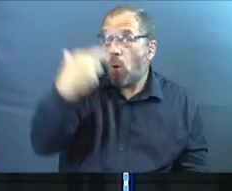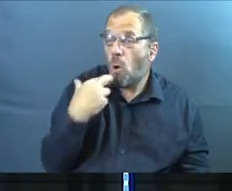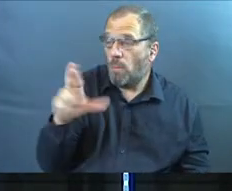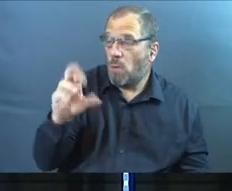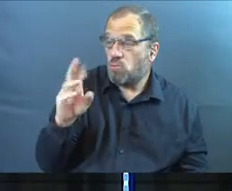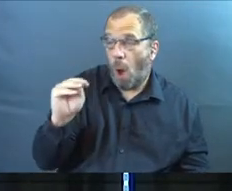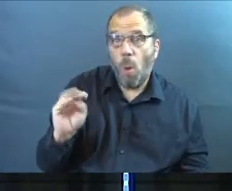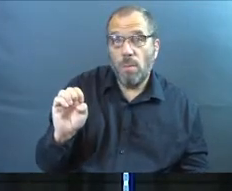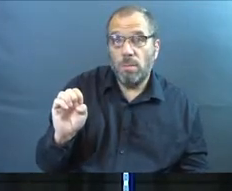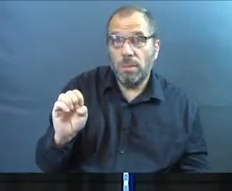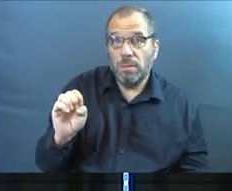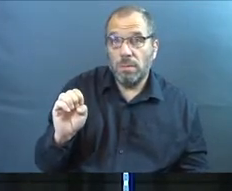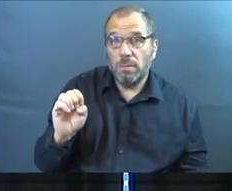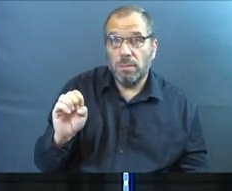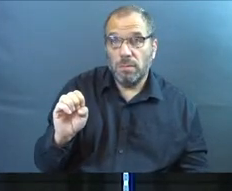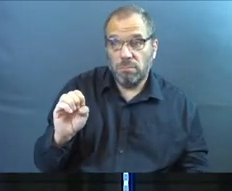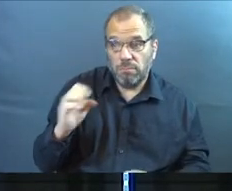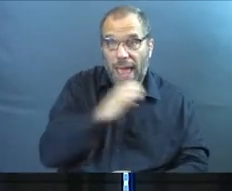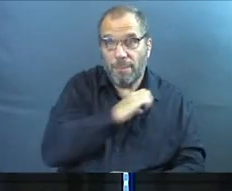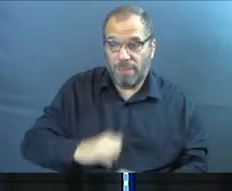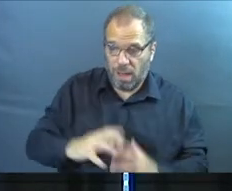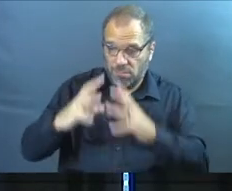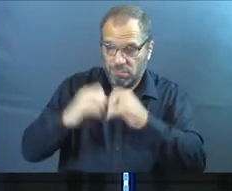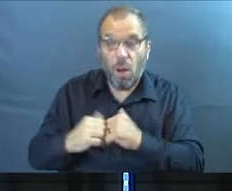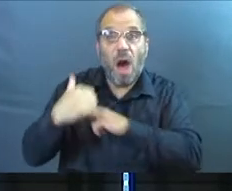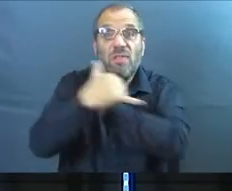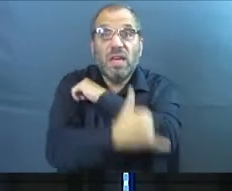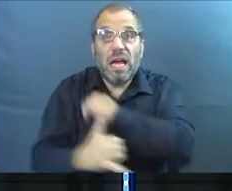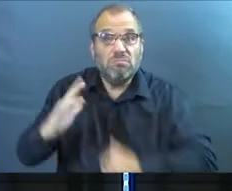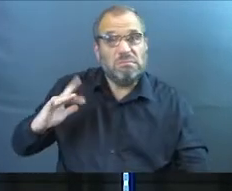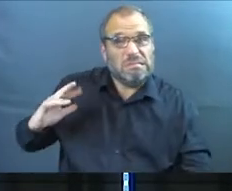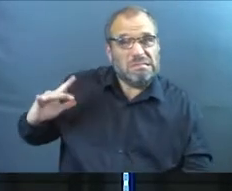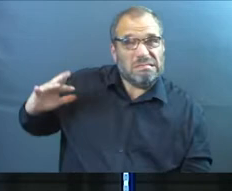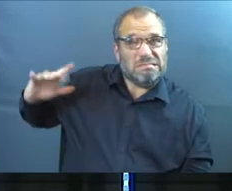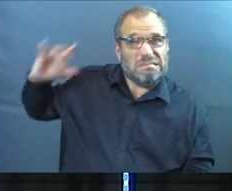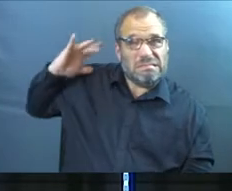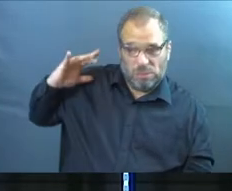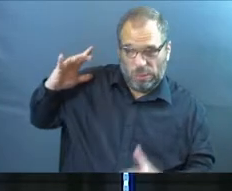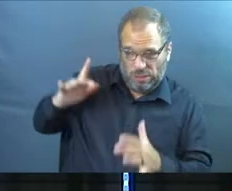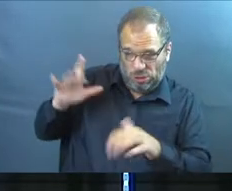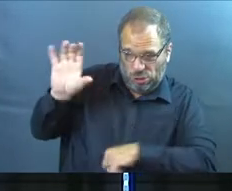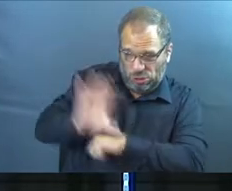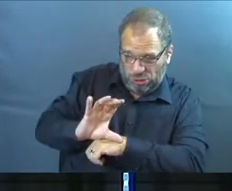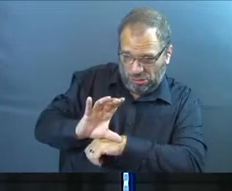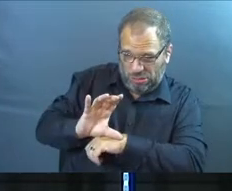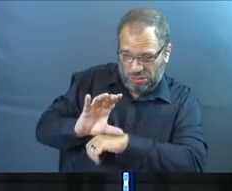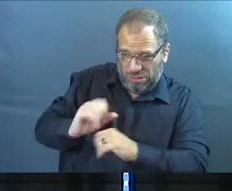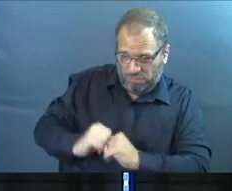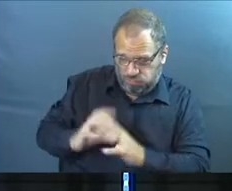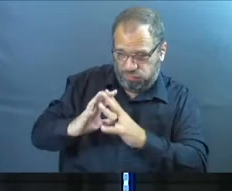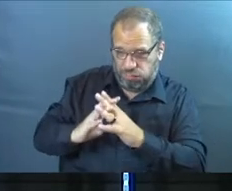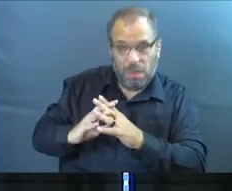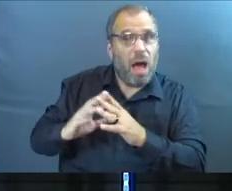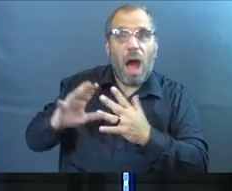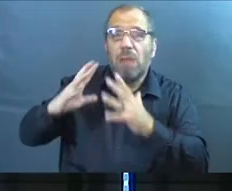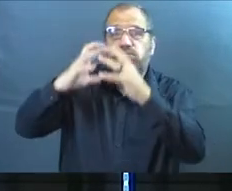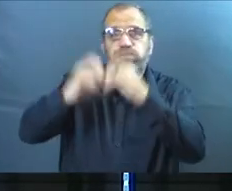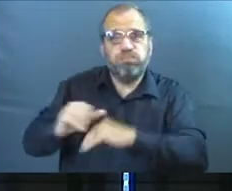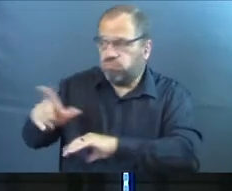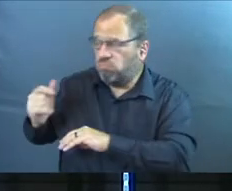no longer in existence. The countries that existed at the time of the birth of the church are no longer in existence.